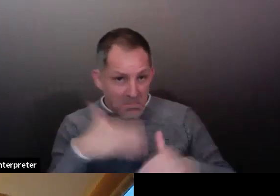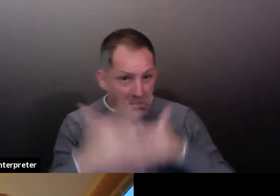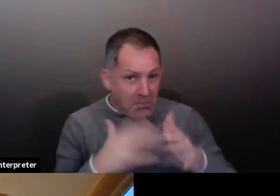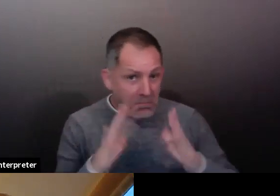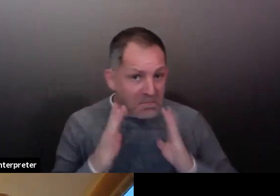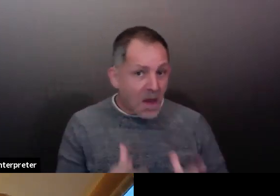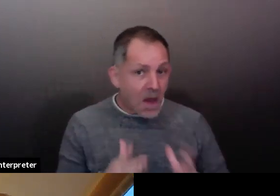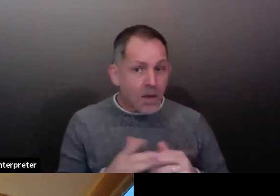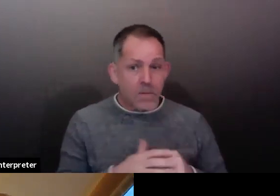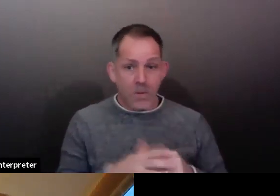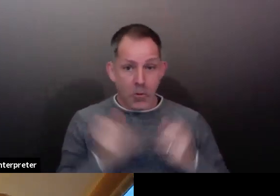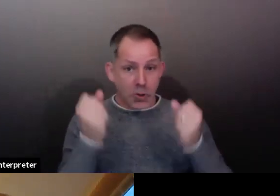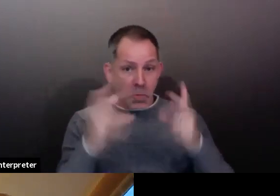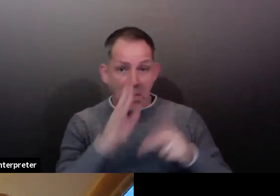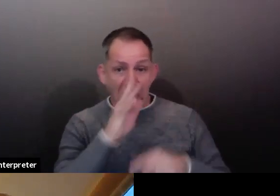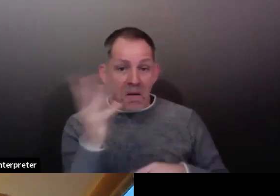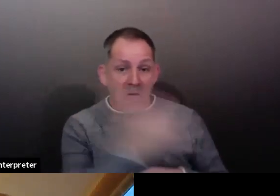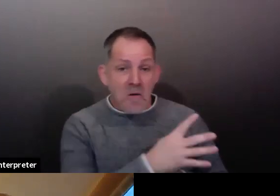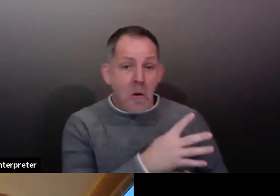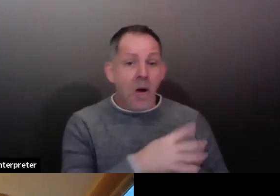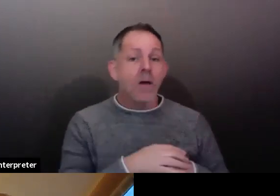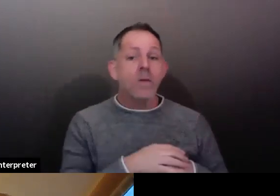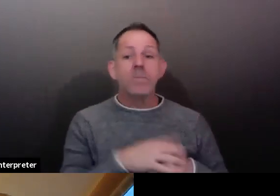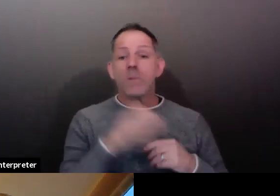calls or refusing to give contact info?